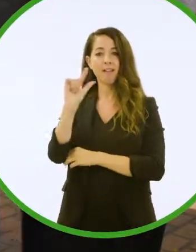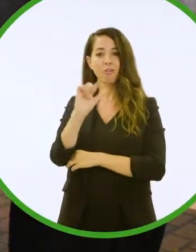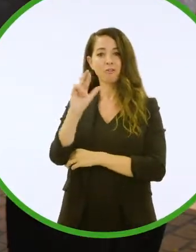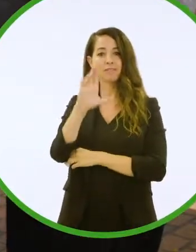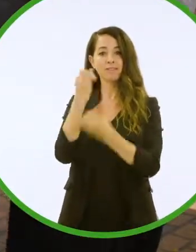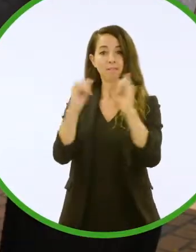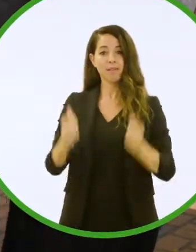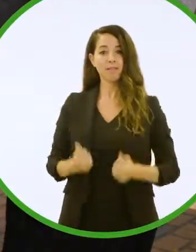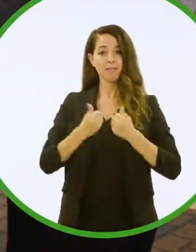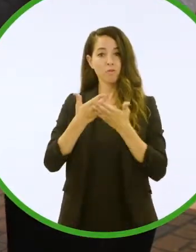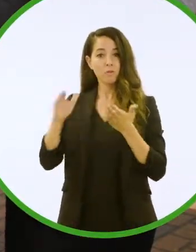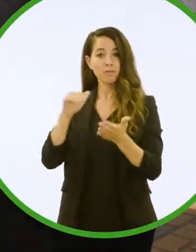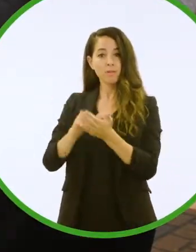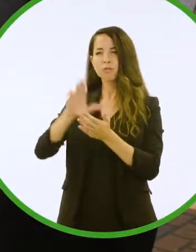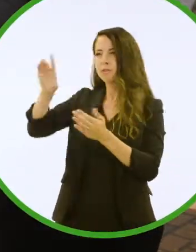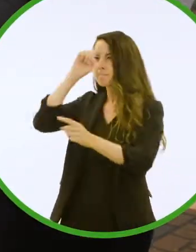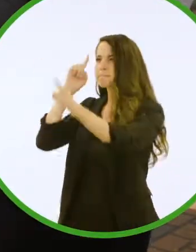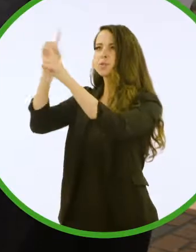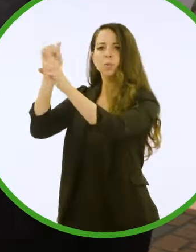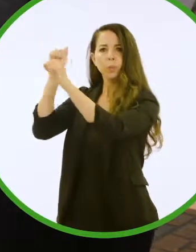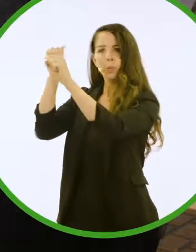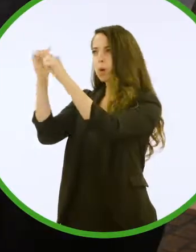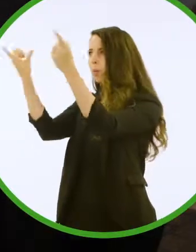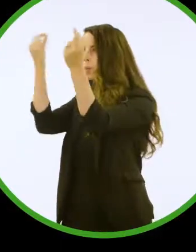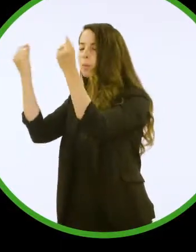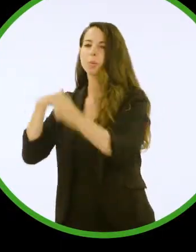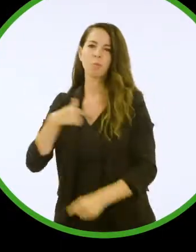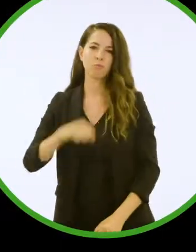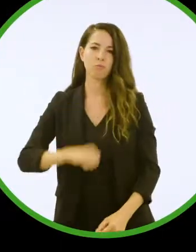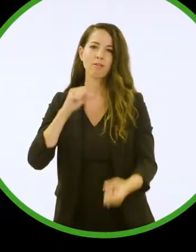support the Independent Living Resource Center in their continuing mission.